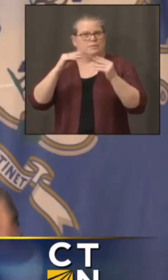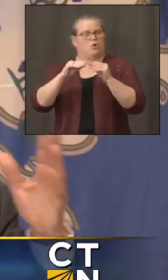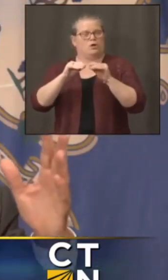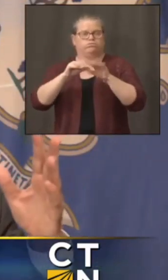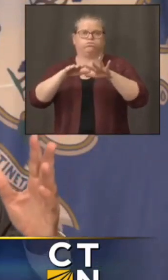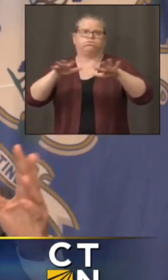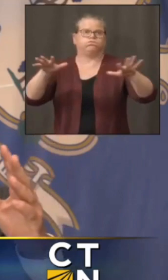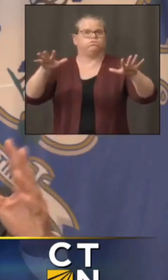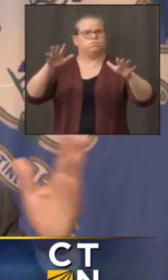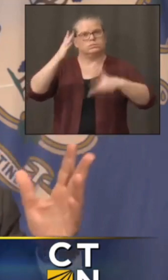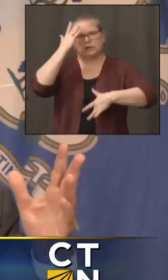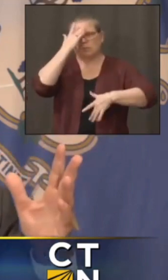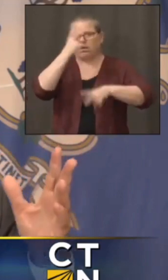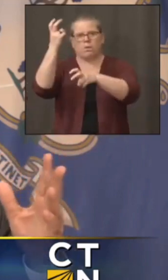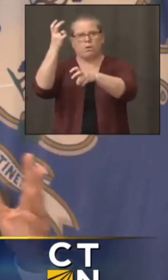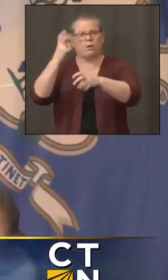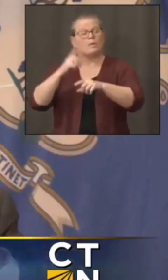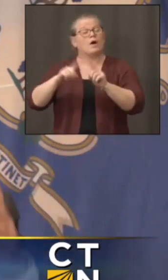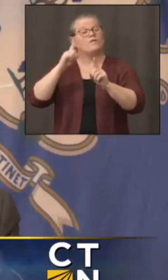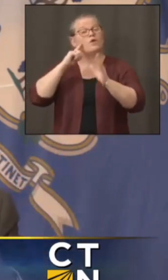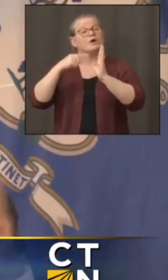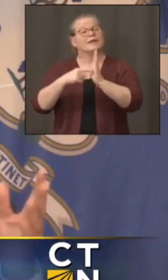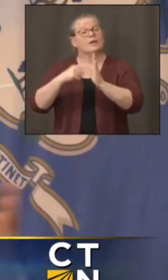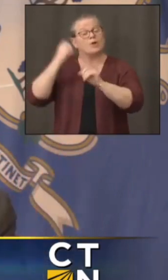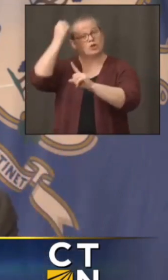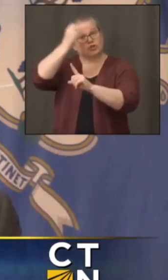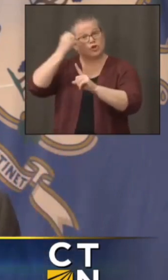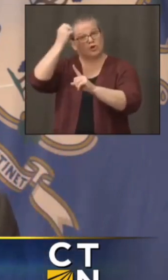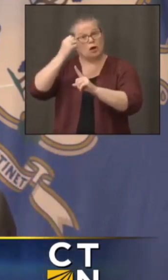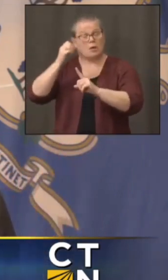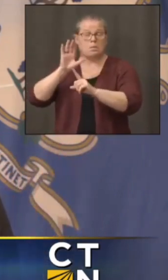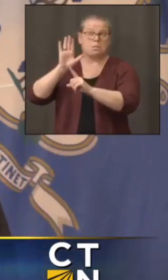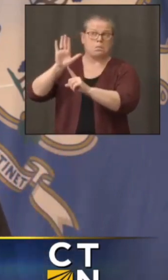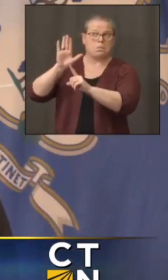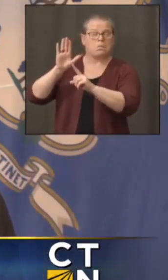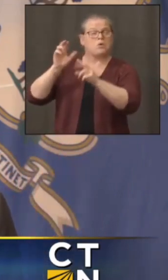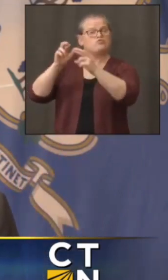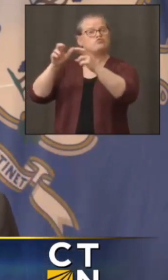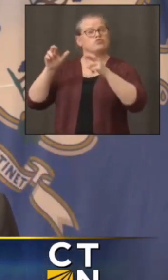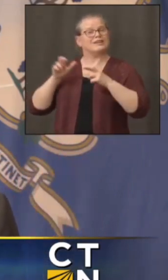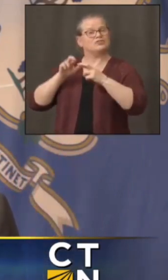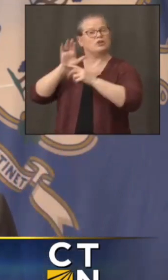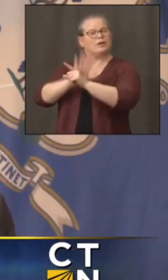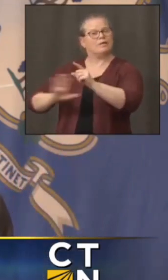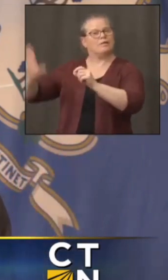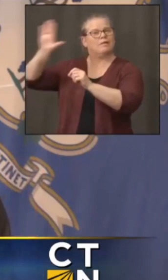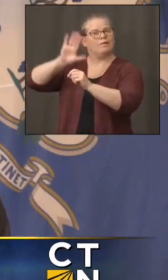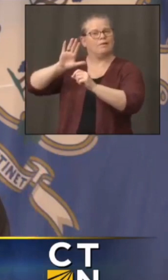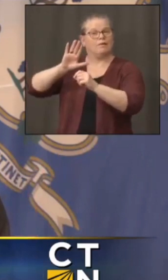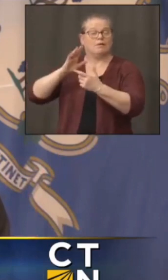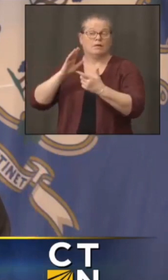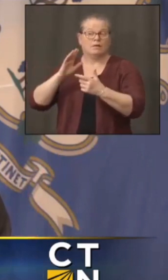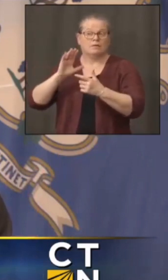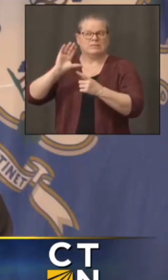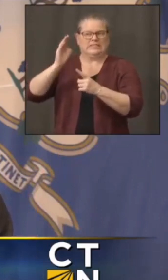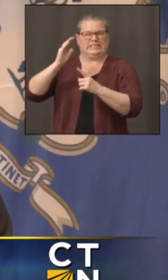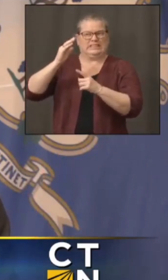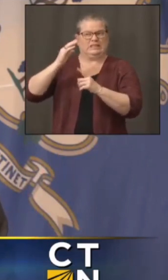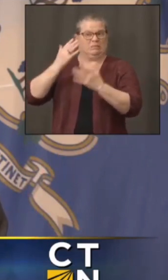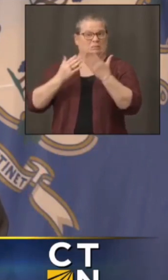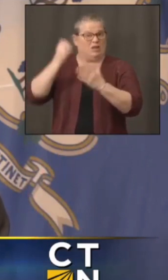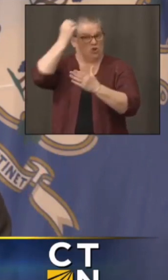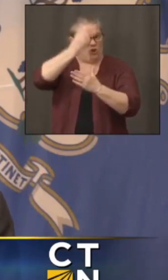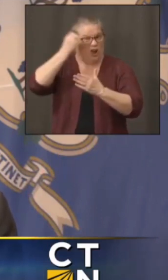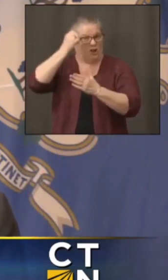they're doing more and more on a regional basis over there uh and if you think that europe maybe is a month ahead of us i hope that's not the case